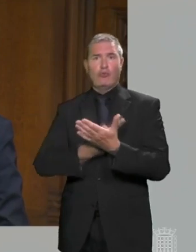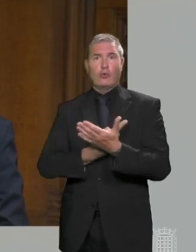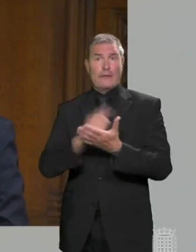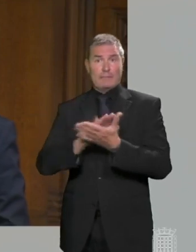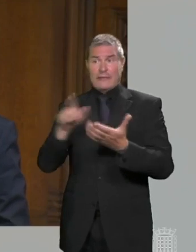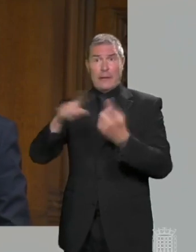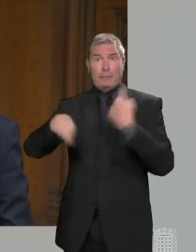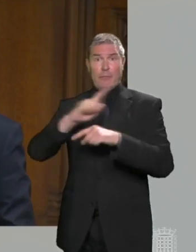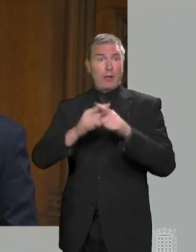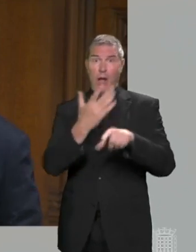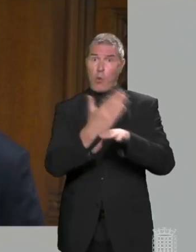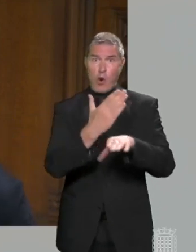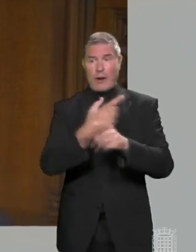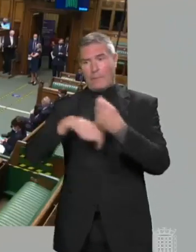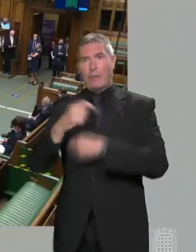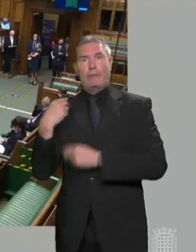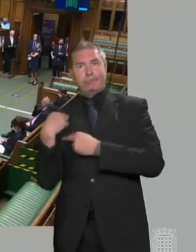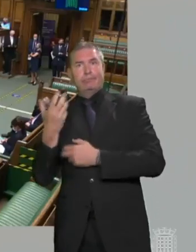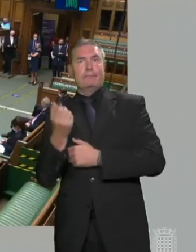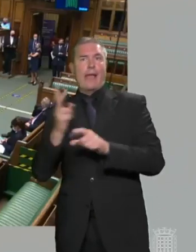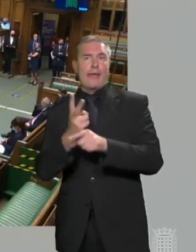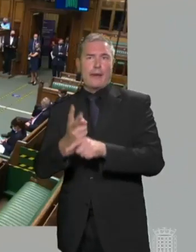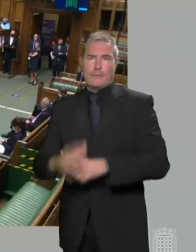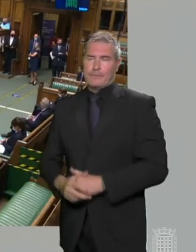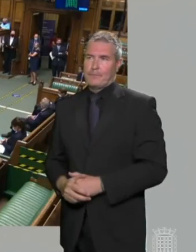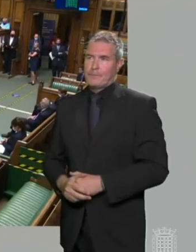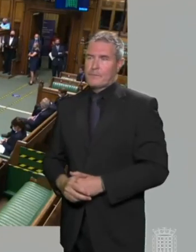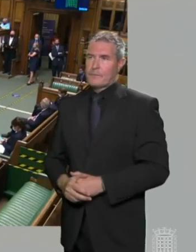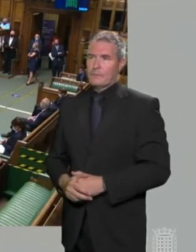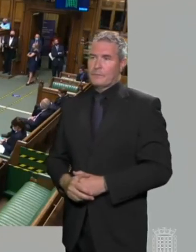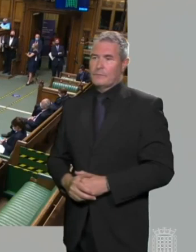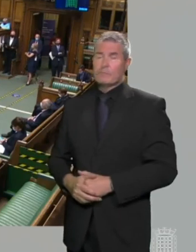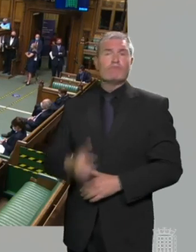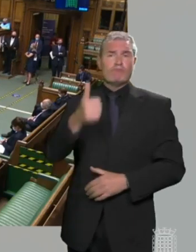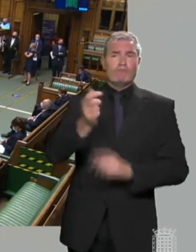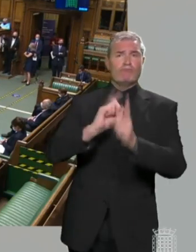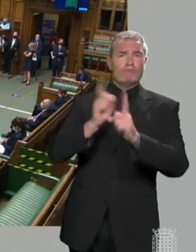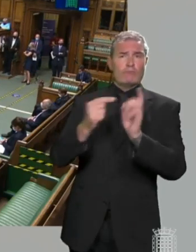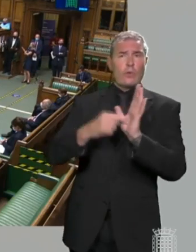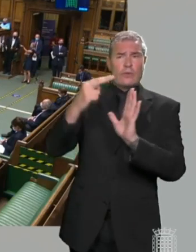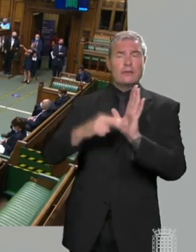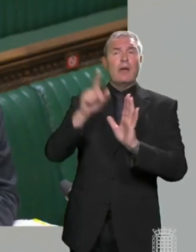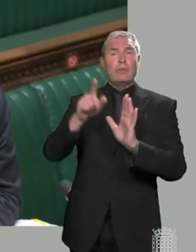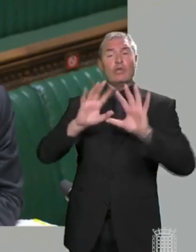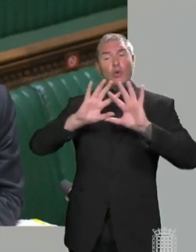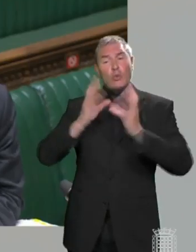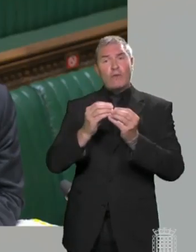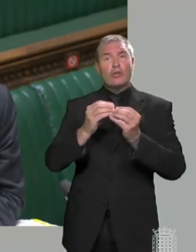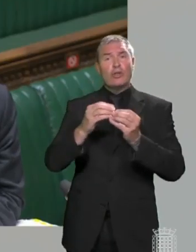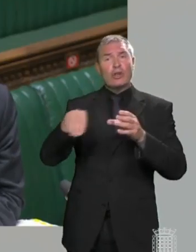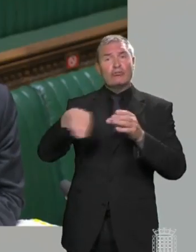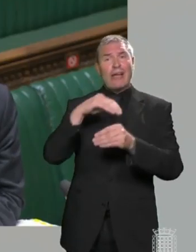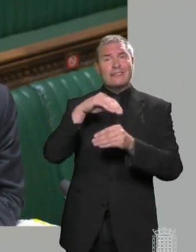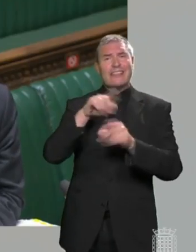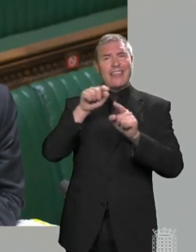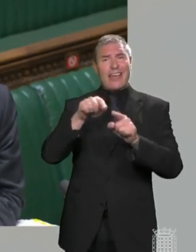people out of work and into poverty? Prime Minister. Mr Speaker, would be happy to just study the case, but the whole point of universal credit which